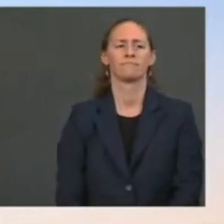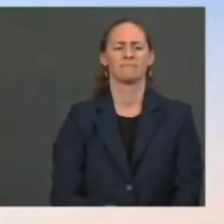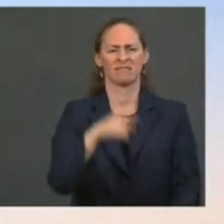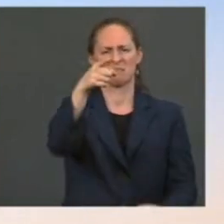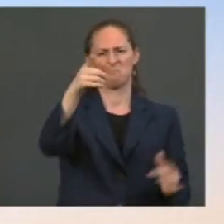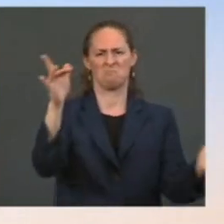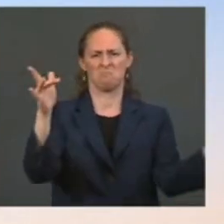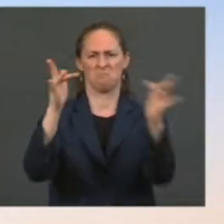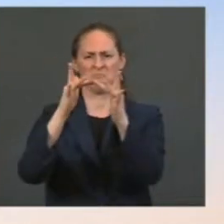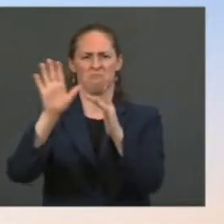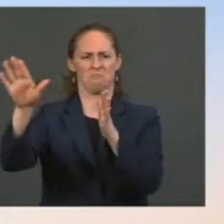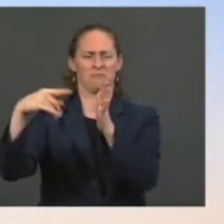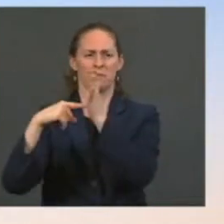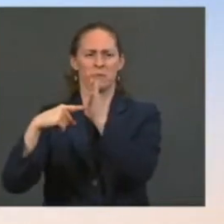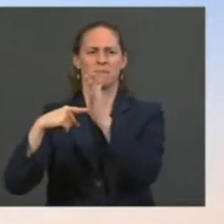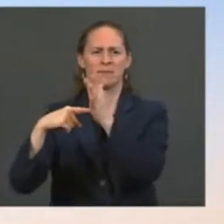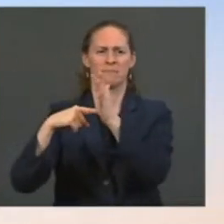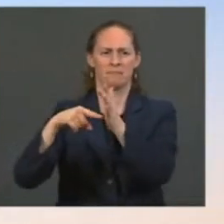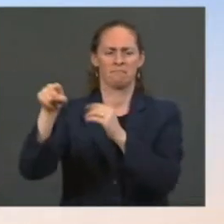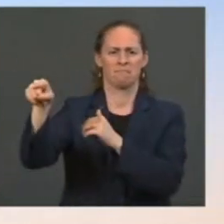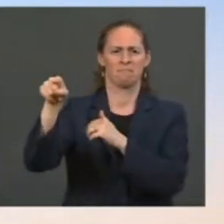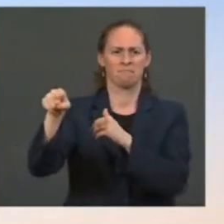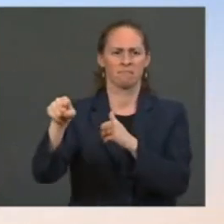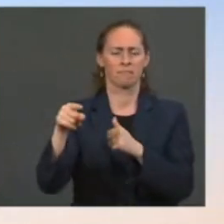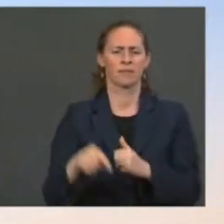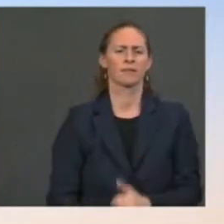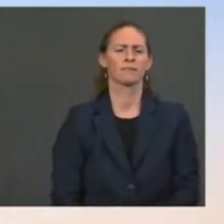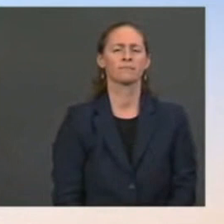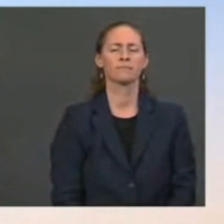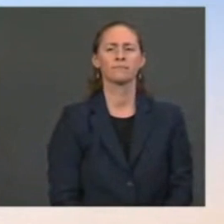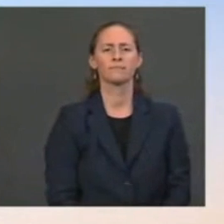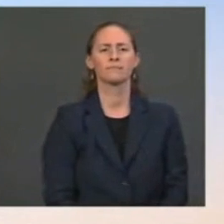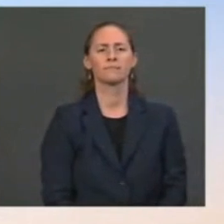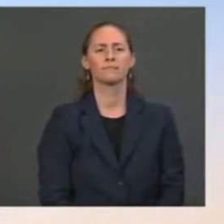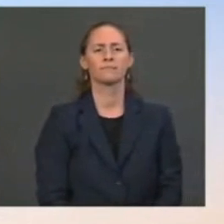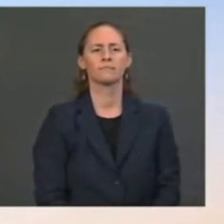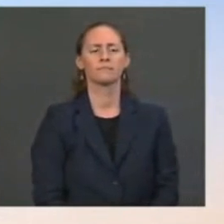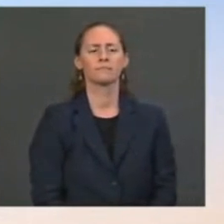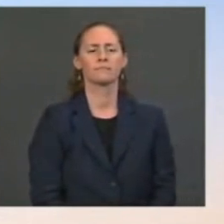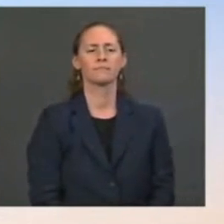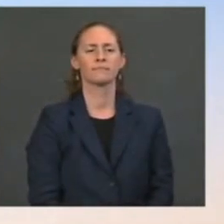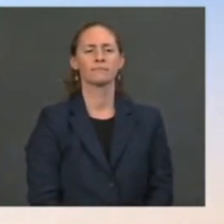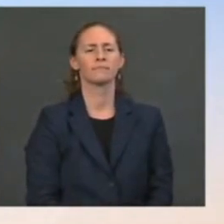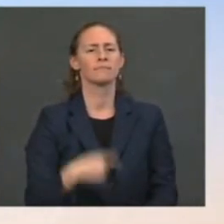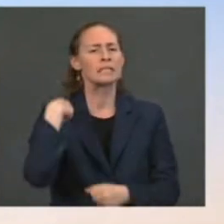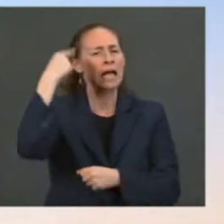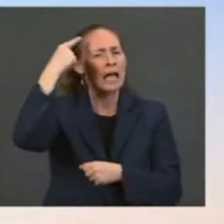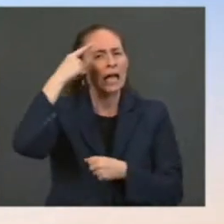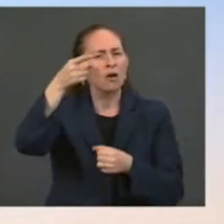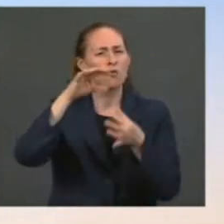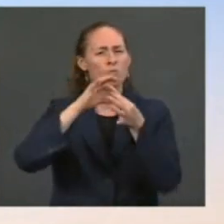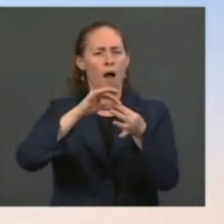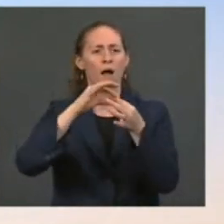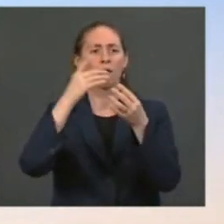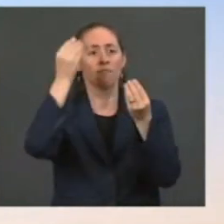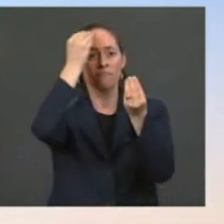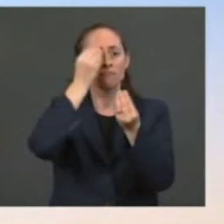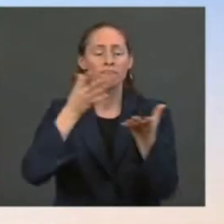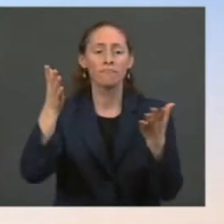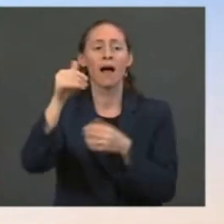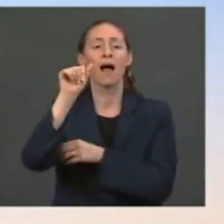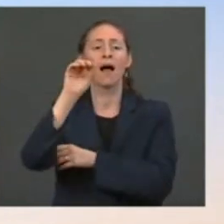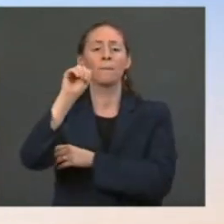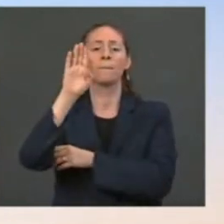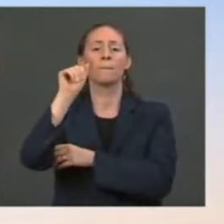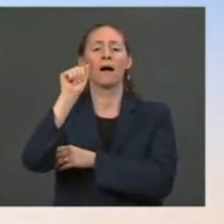administration. I would say, though, Emerald, that, and I think you're referring today to the announcement, this speech by Ambassador Tai about